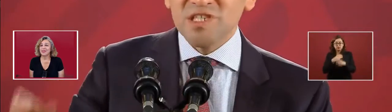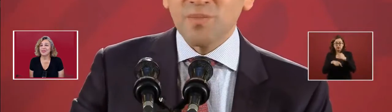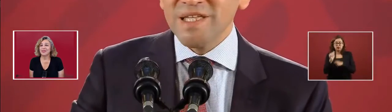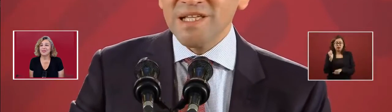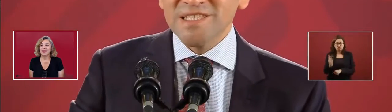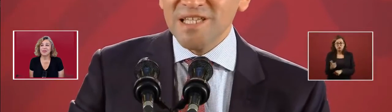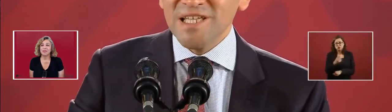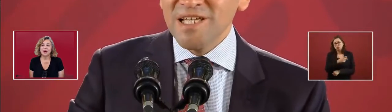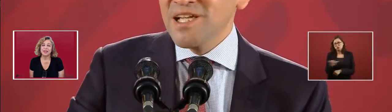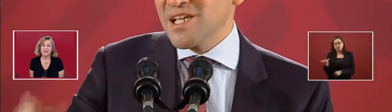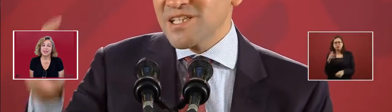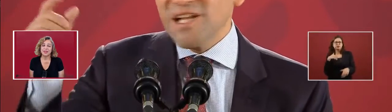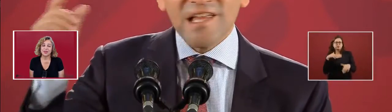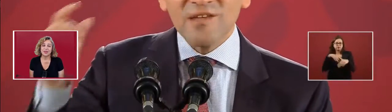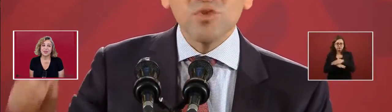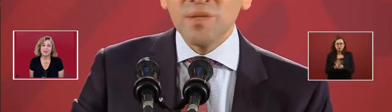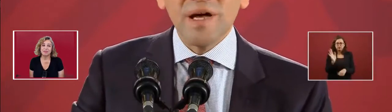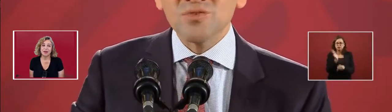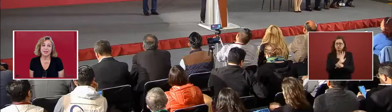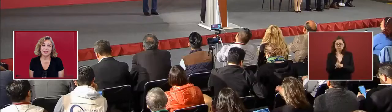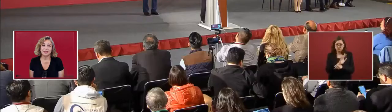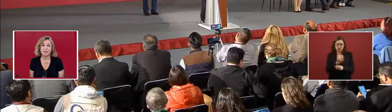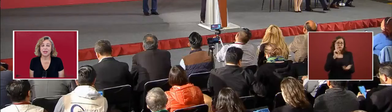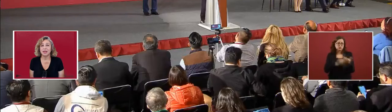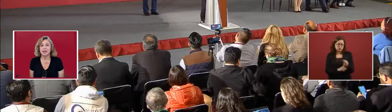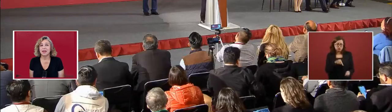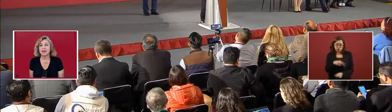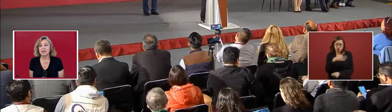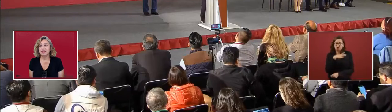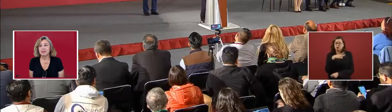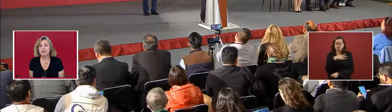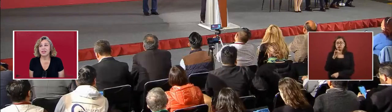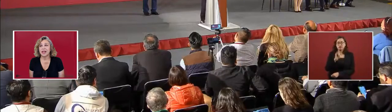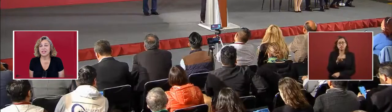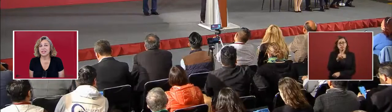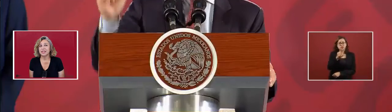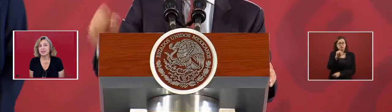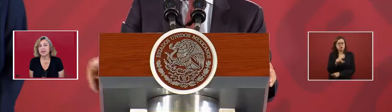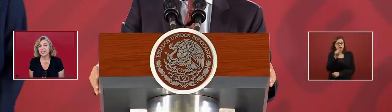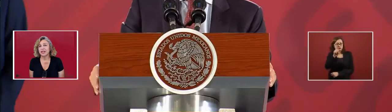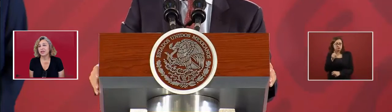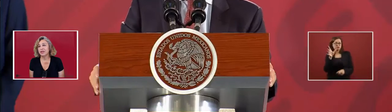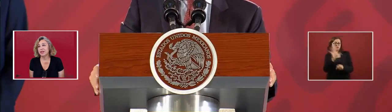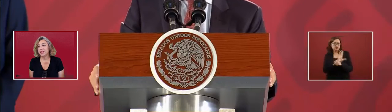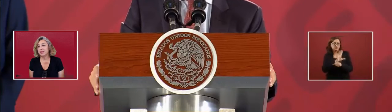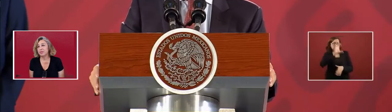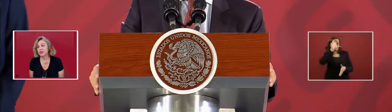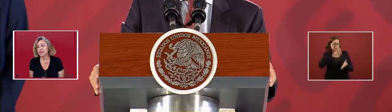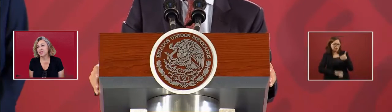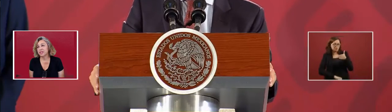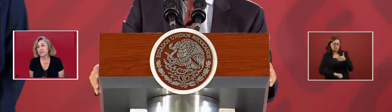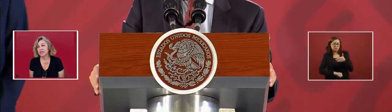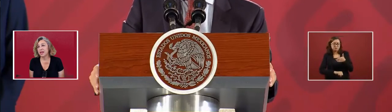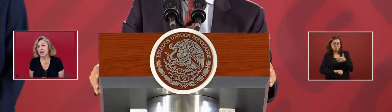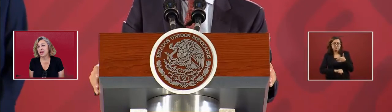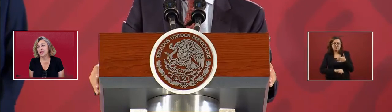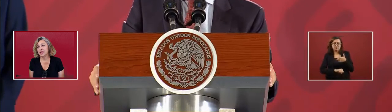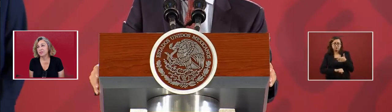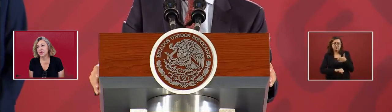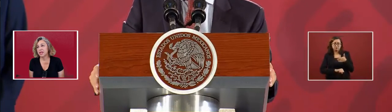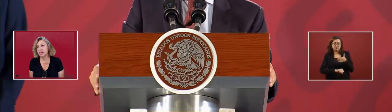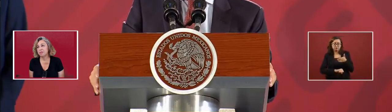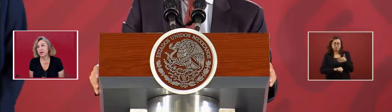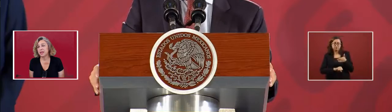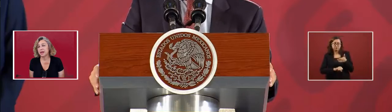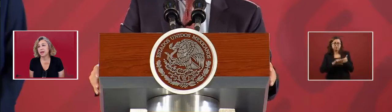When you buy to the store or buy something, their taxes already included in the purchase, and